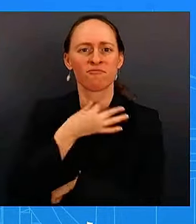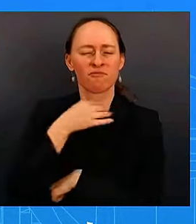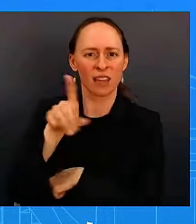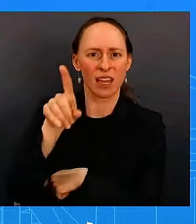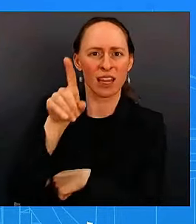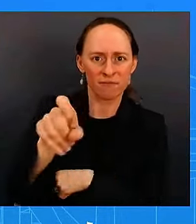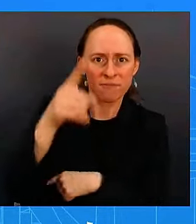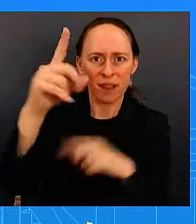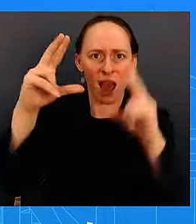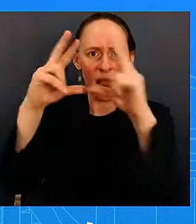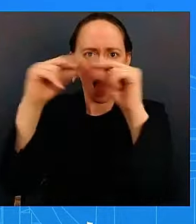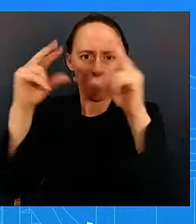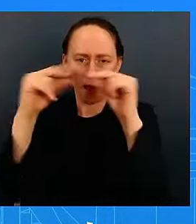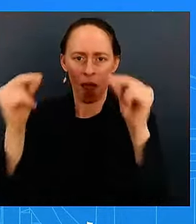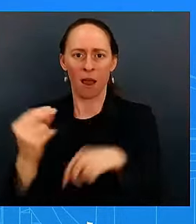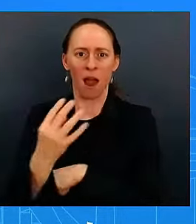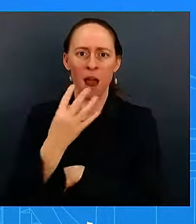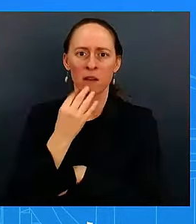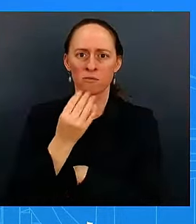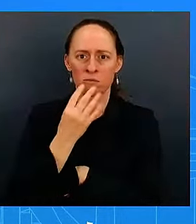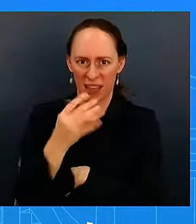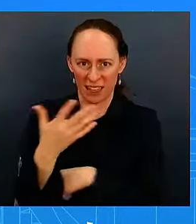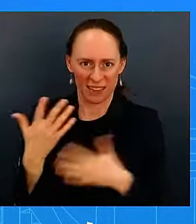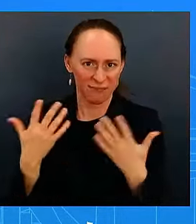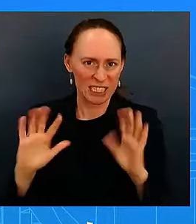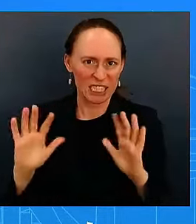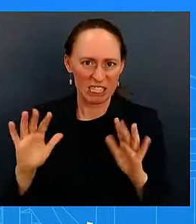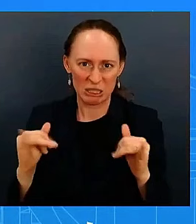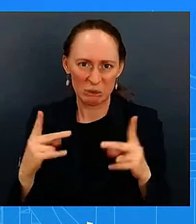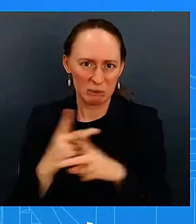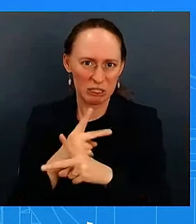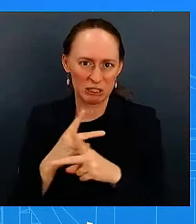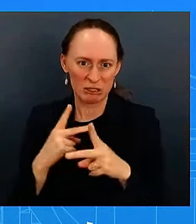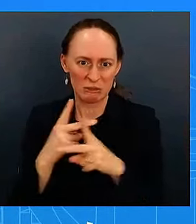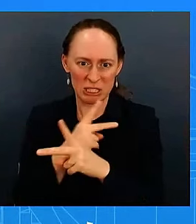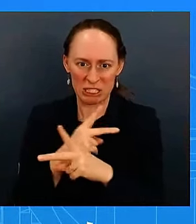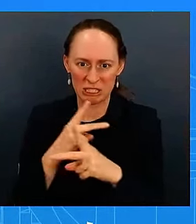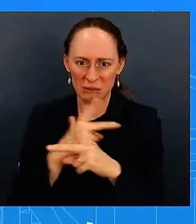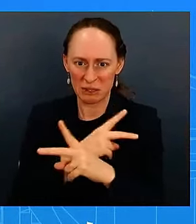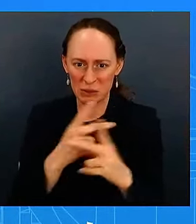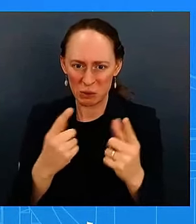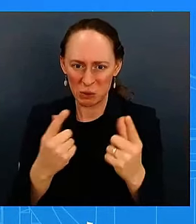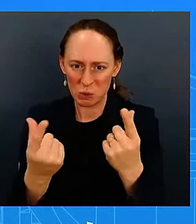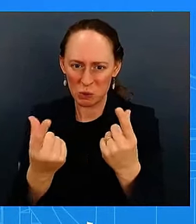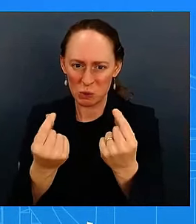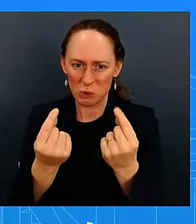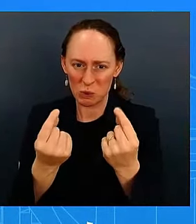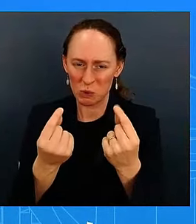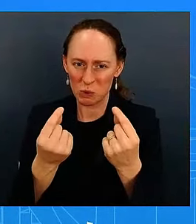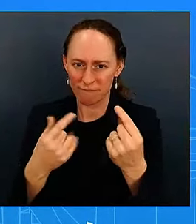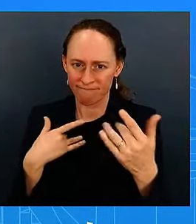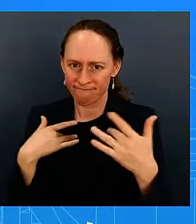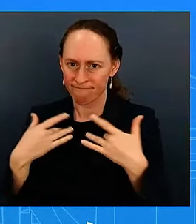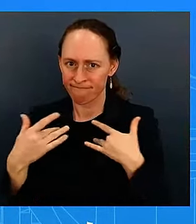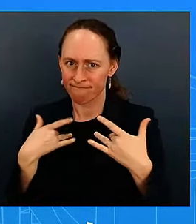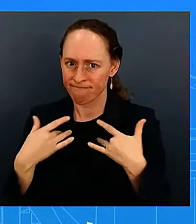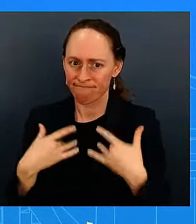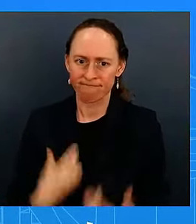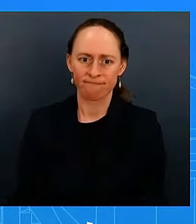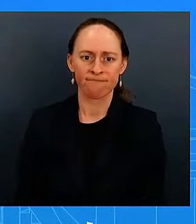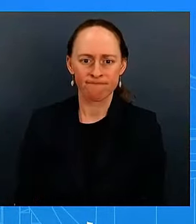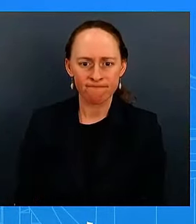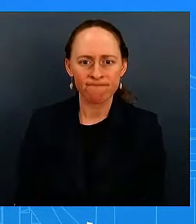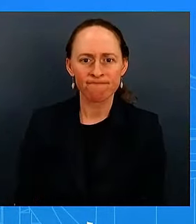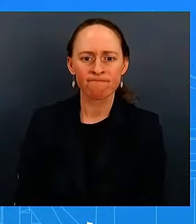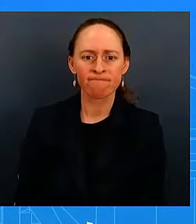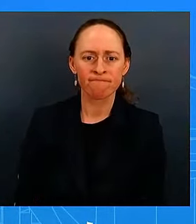right now especially uh ongoing uh bombing and showing across the border um has uh the president tried to